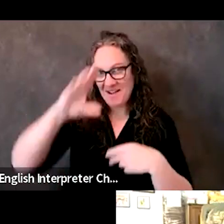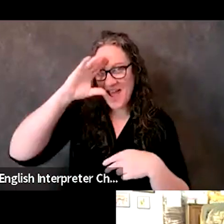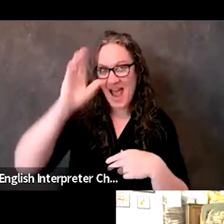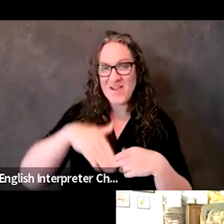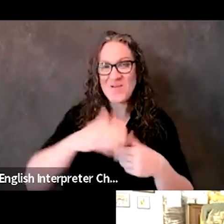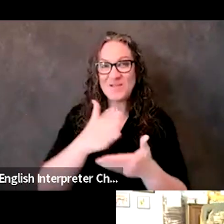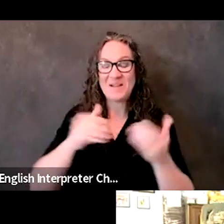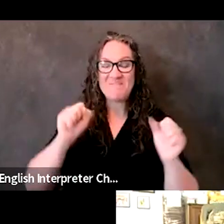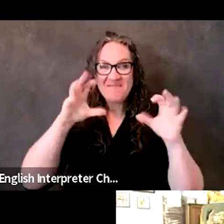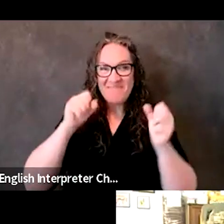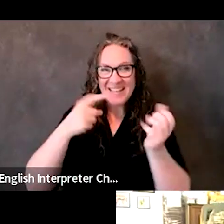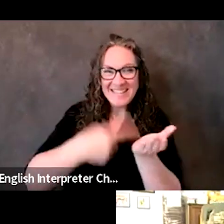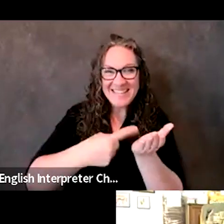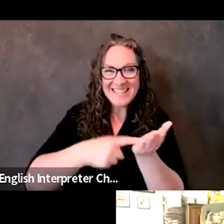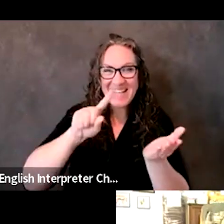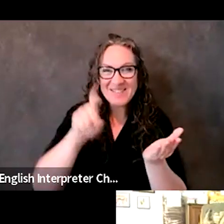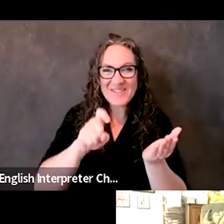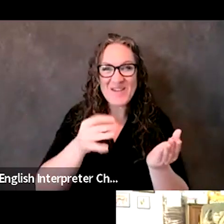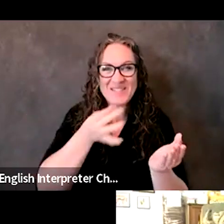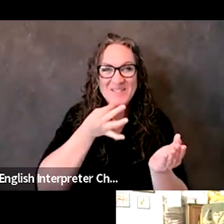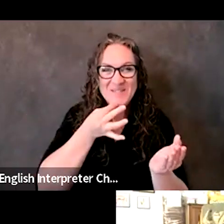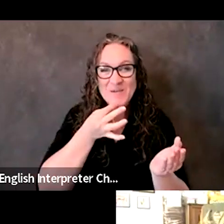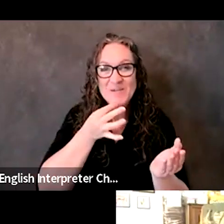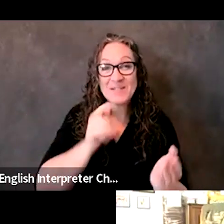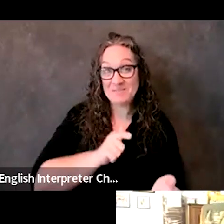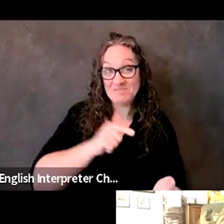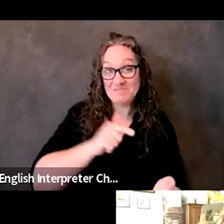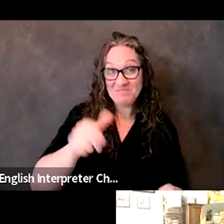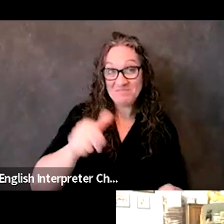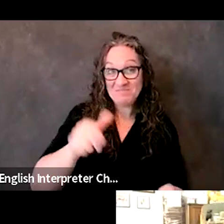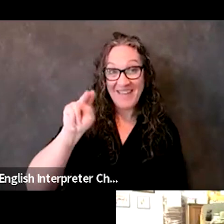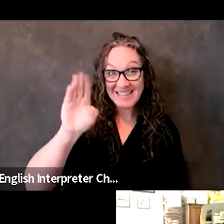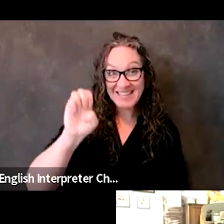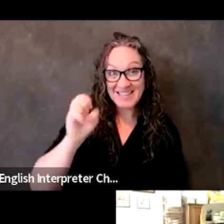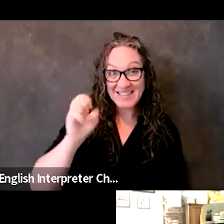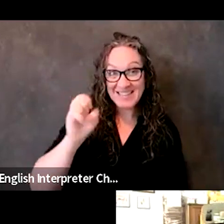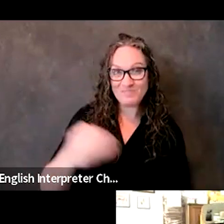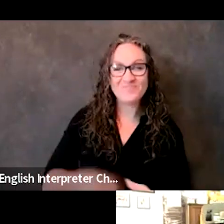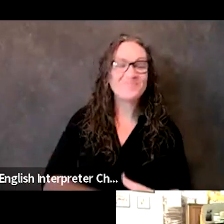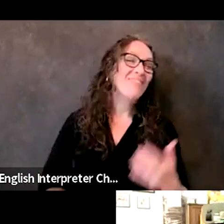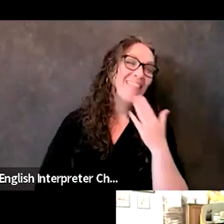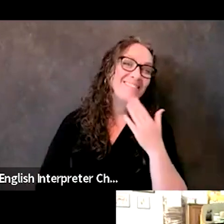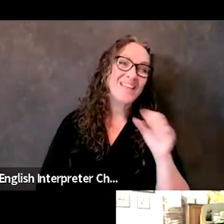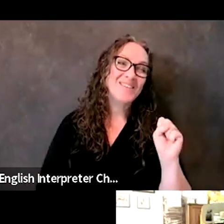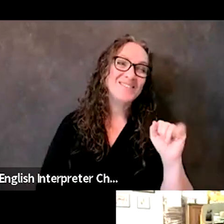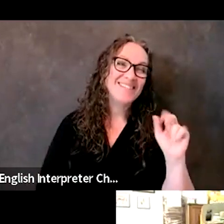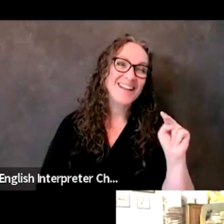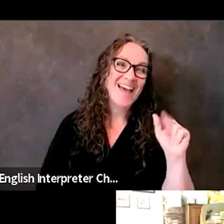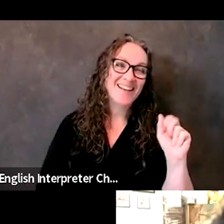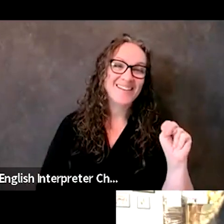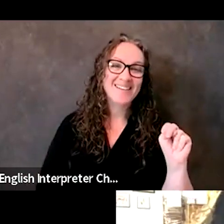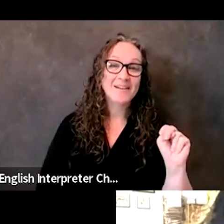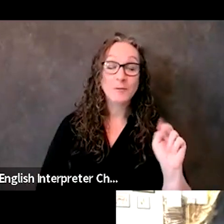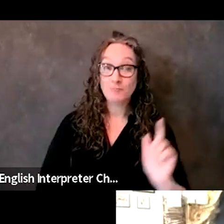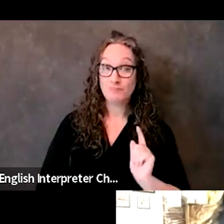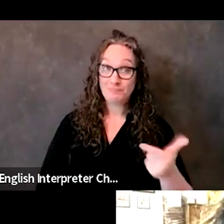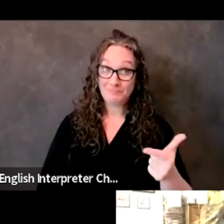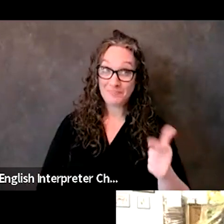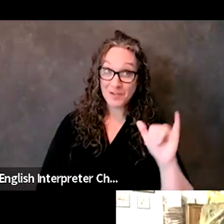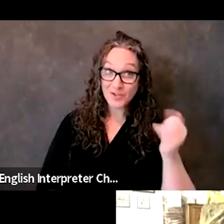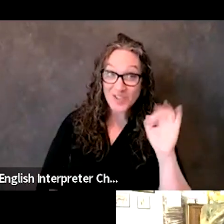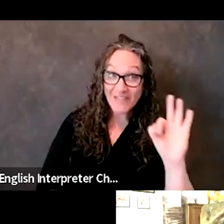amazing discussion questions coming. So, Vance, back to you. All right. Thank you, Sinan. Jeff, let's turn it over to you.